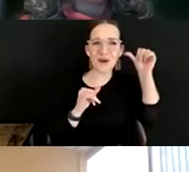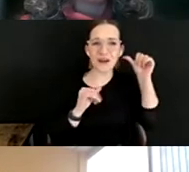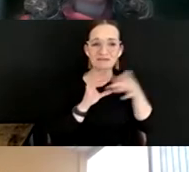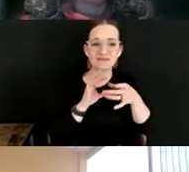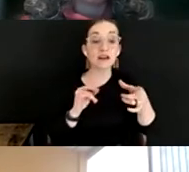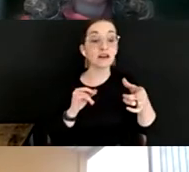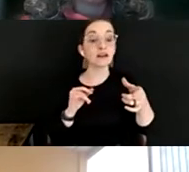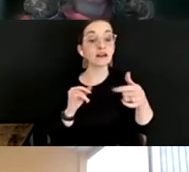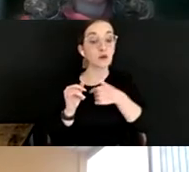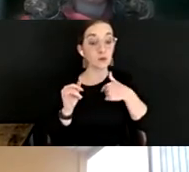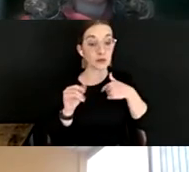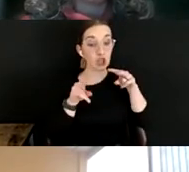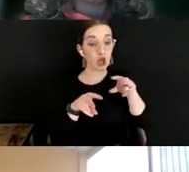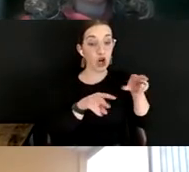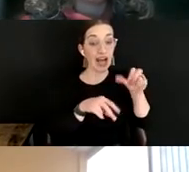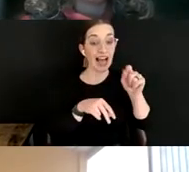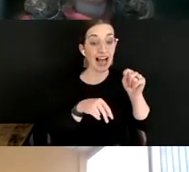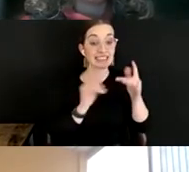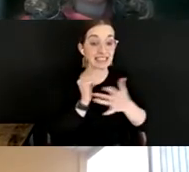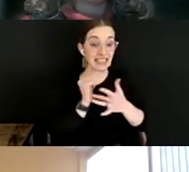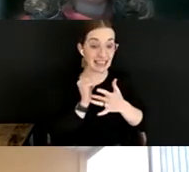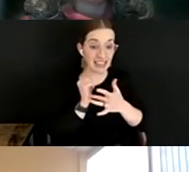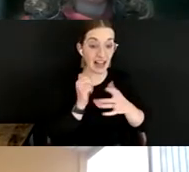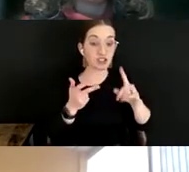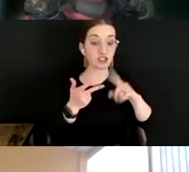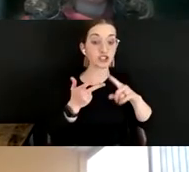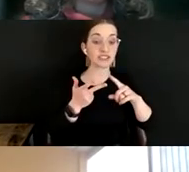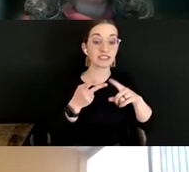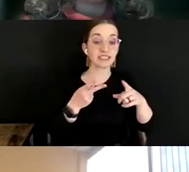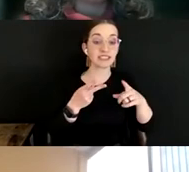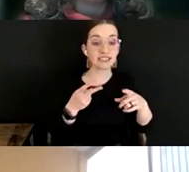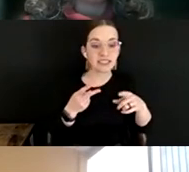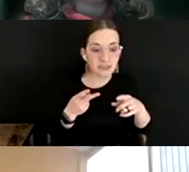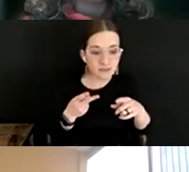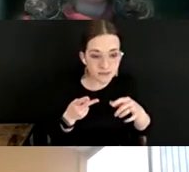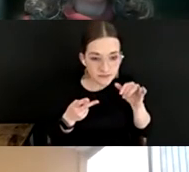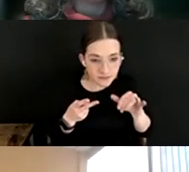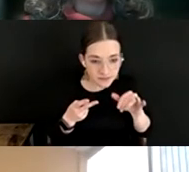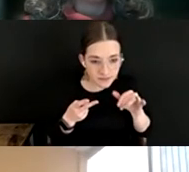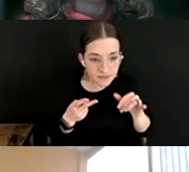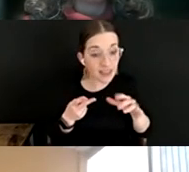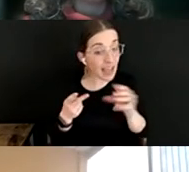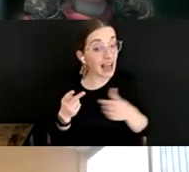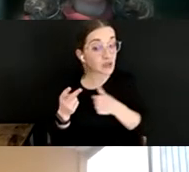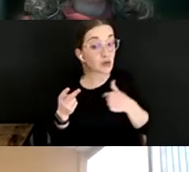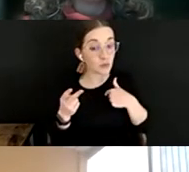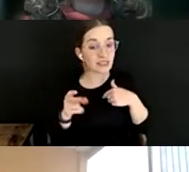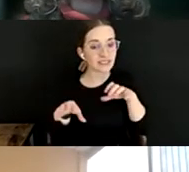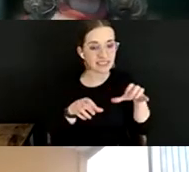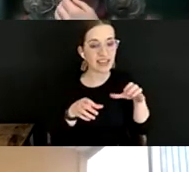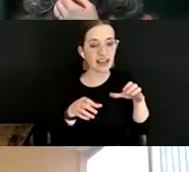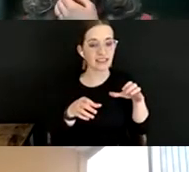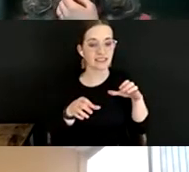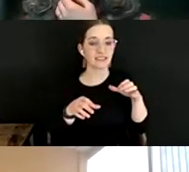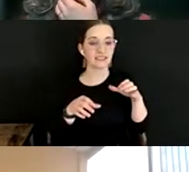at technology different. We're thinking, course, about safety different in terms of physical spaces. And we've done some tangible things